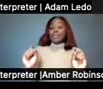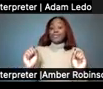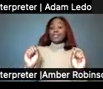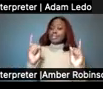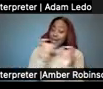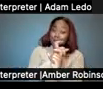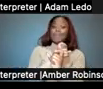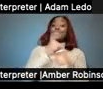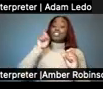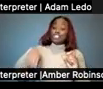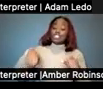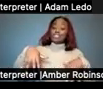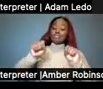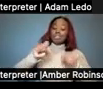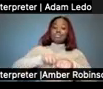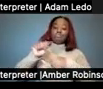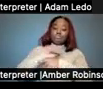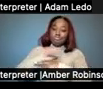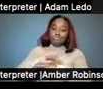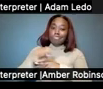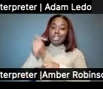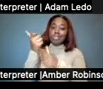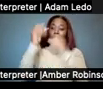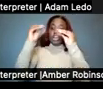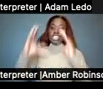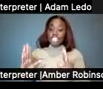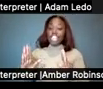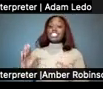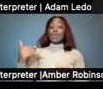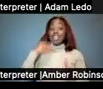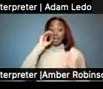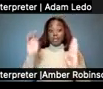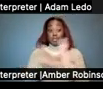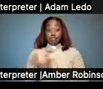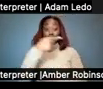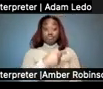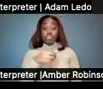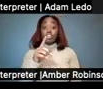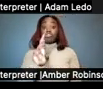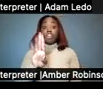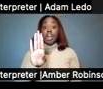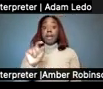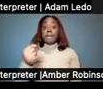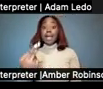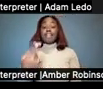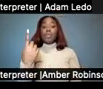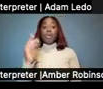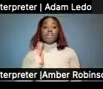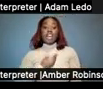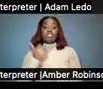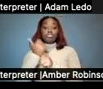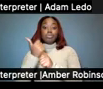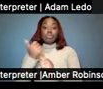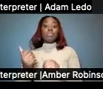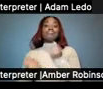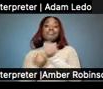the time to train the para educators. And so there's a picture here of, of Dr. Beth and one of our support staff working